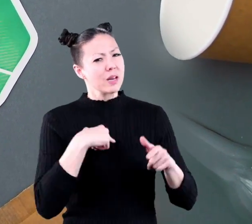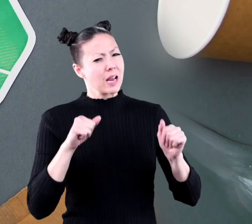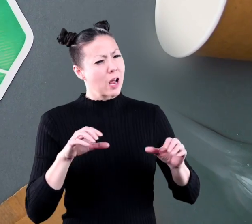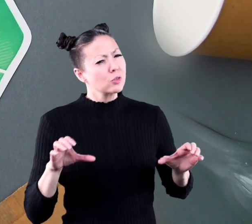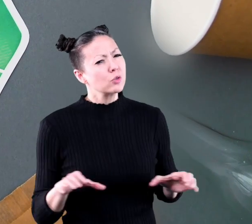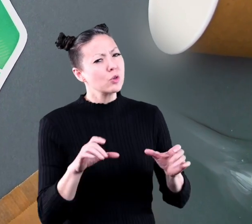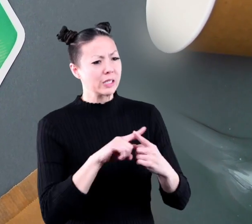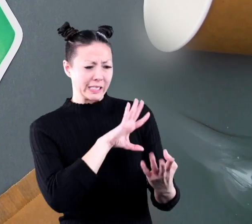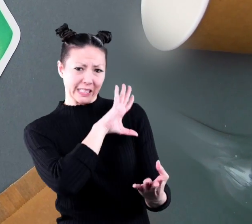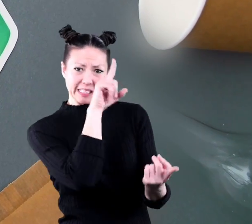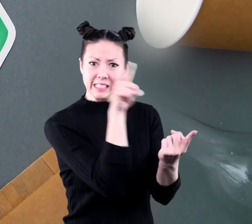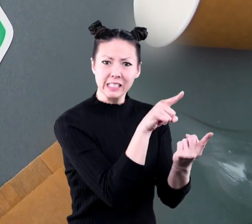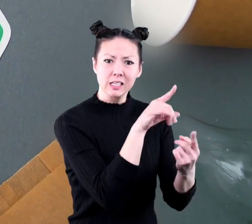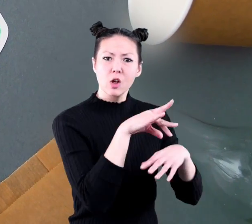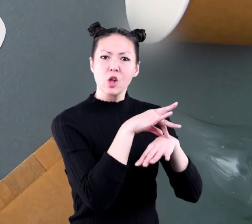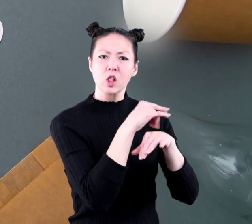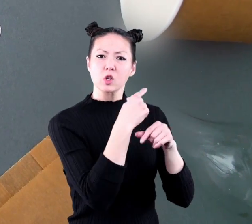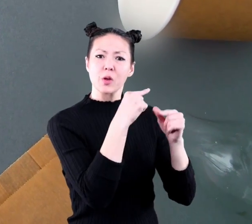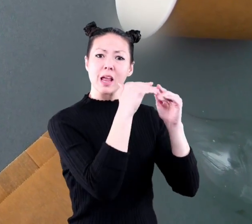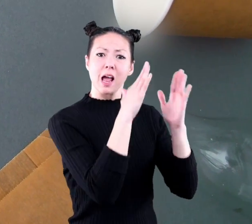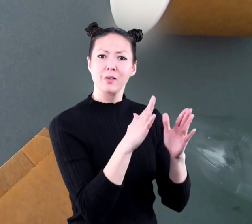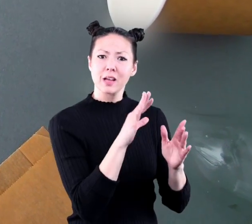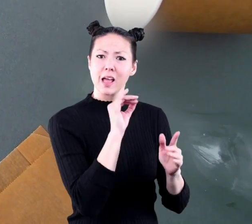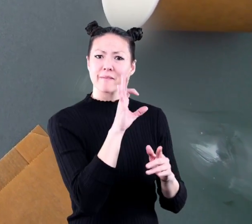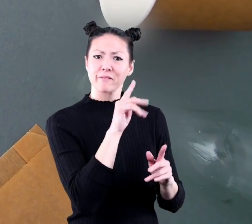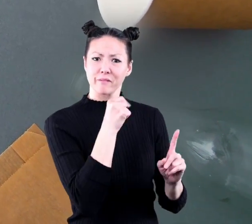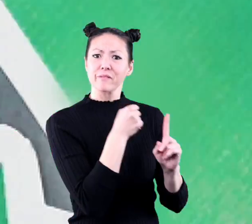done to lessen Earth's greenhouse effect.